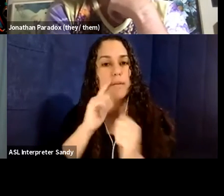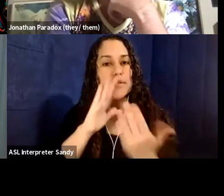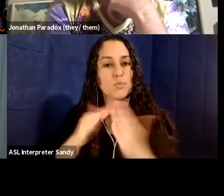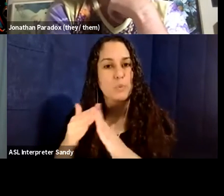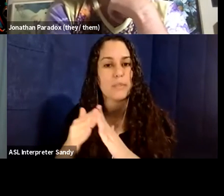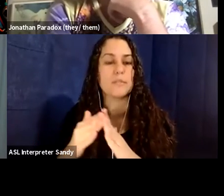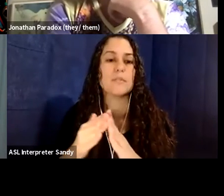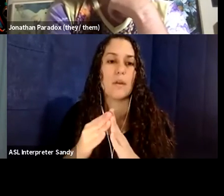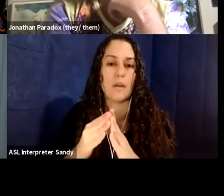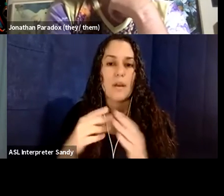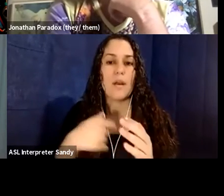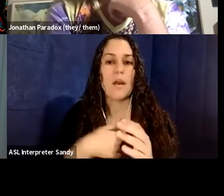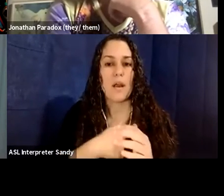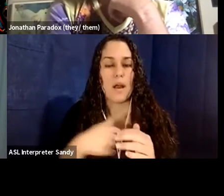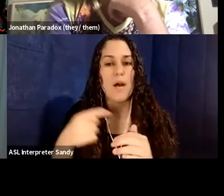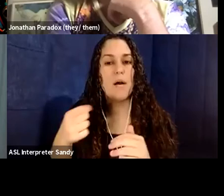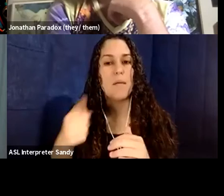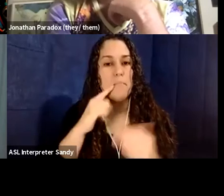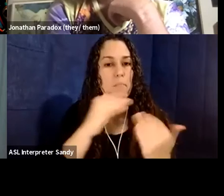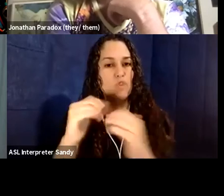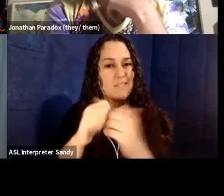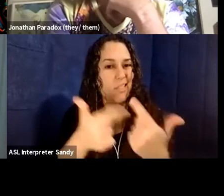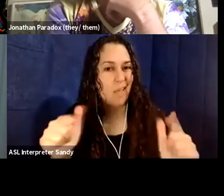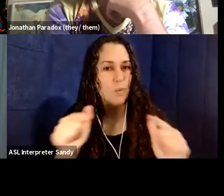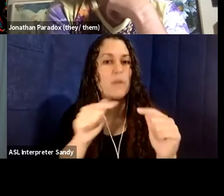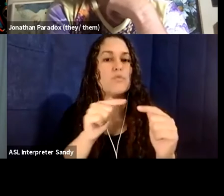marginalized in their language use and marginalized in, um,